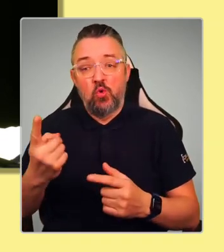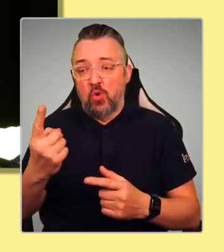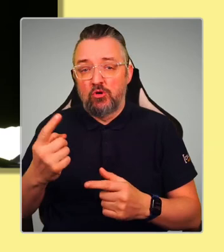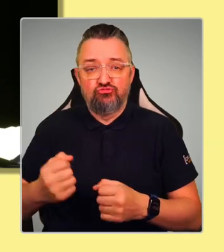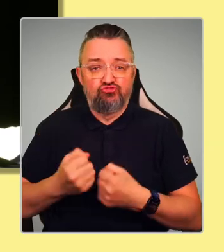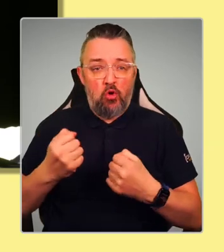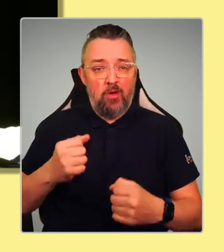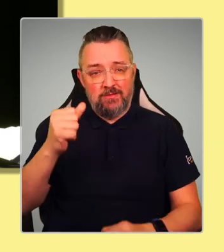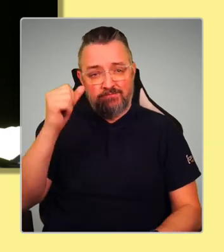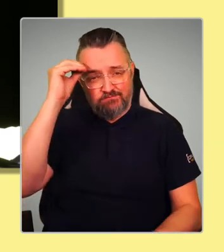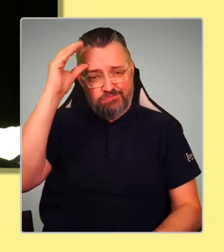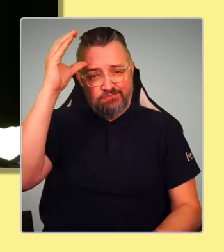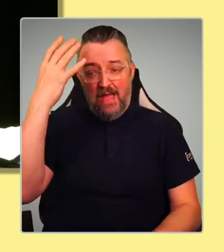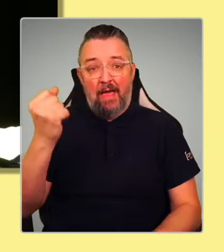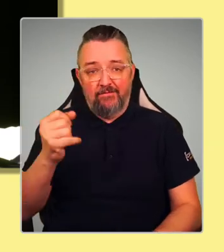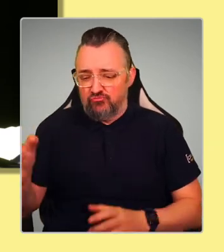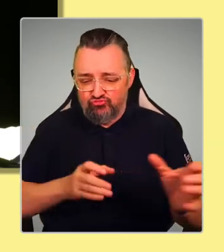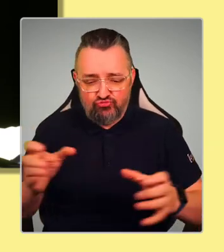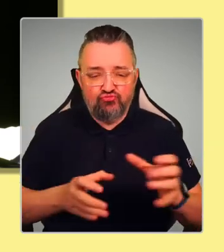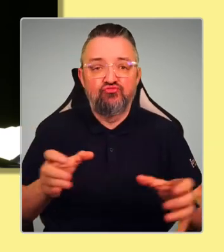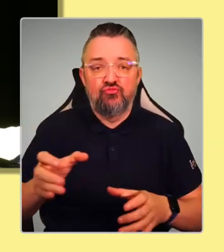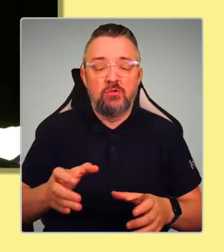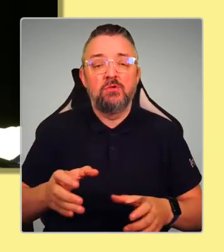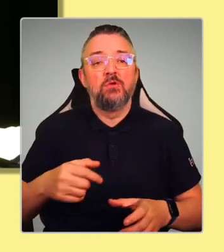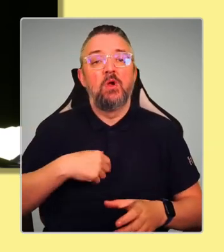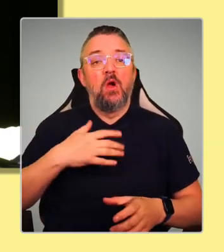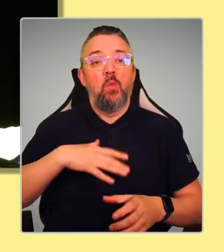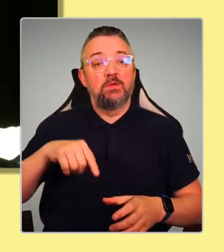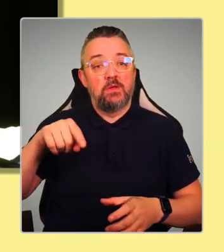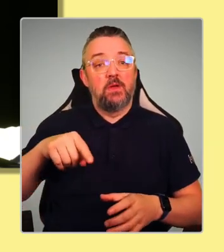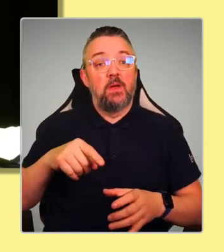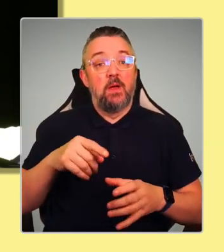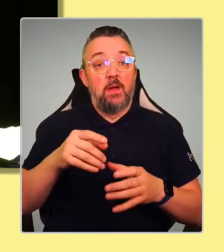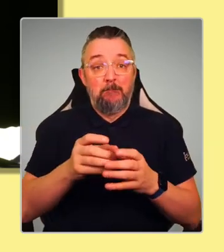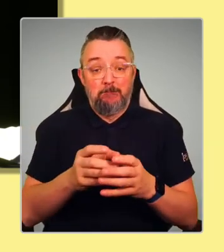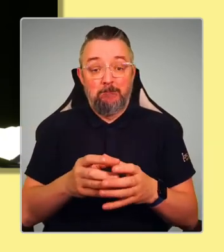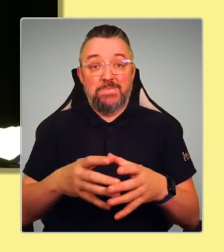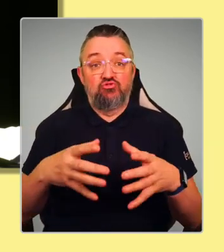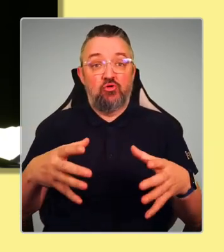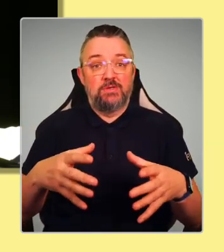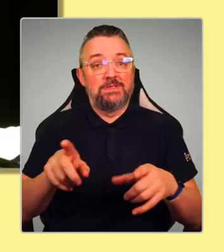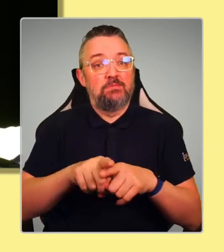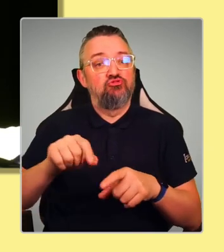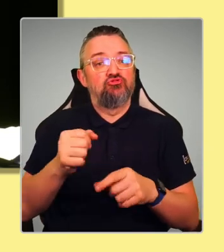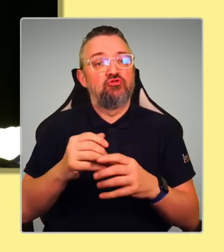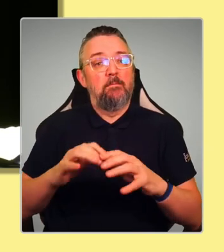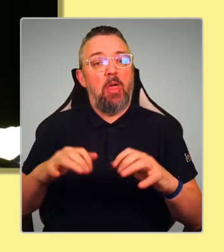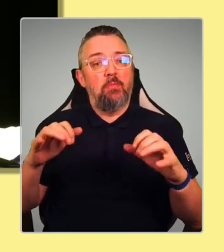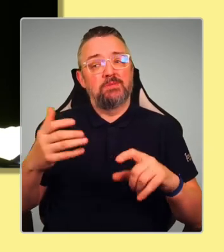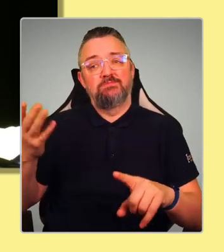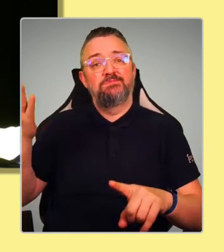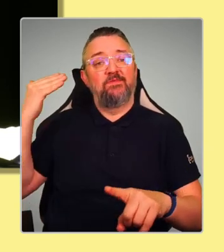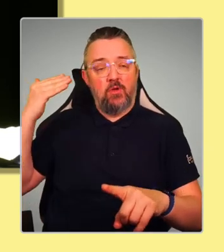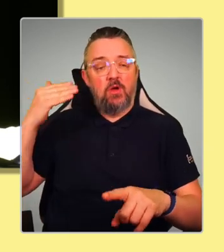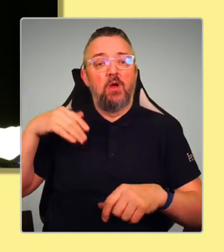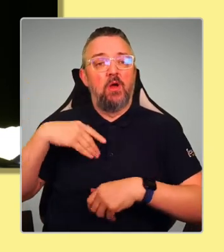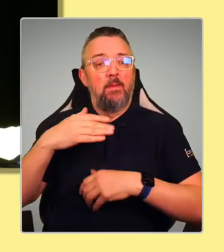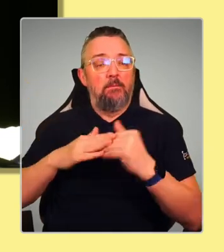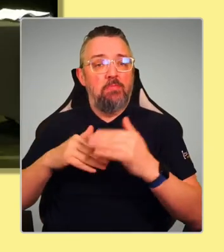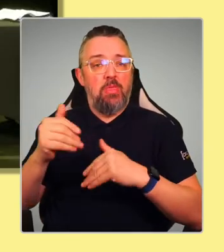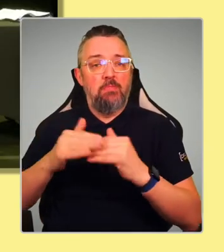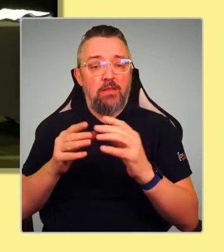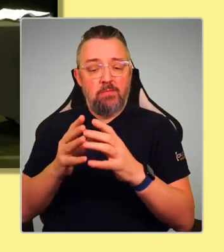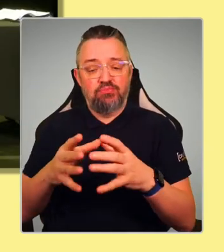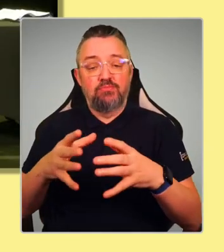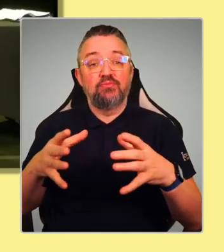What I'm saying is, grow that majority, as we did for the Scottish Parliament, and all the other political obstacles will be obliterated.